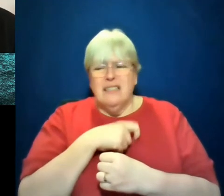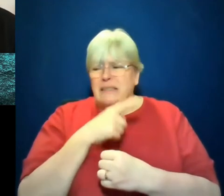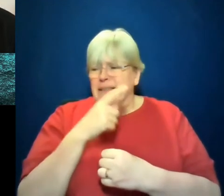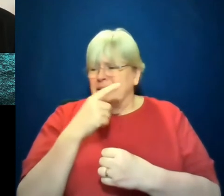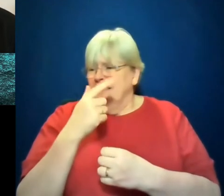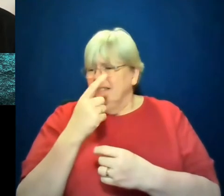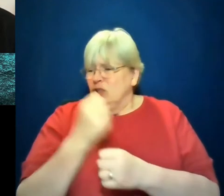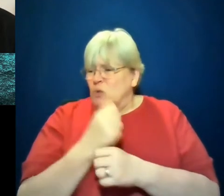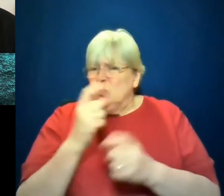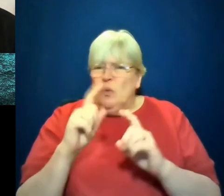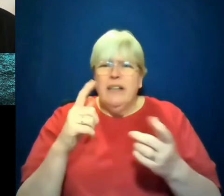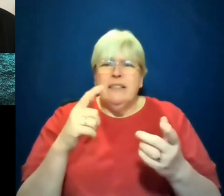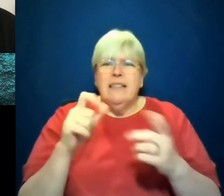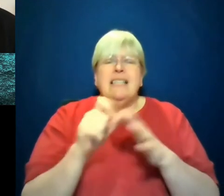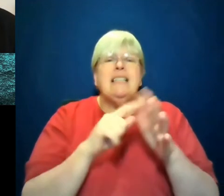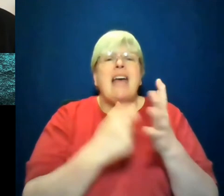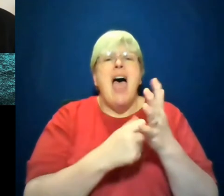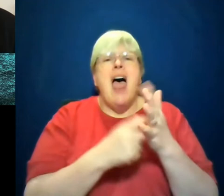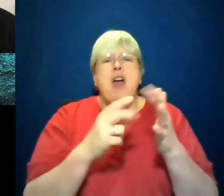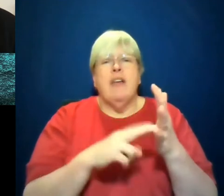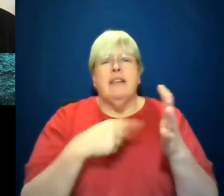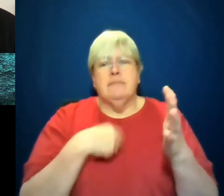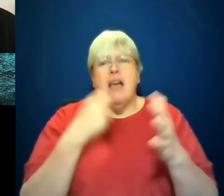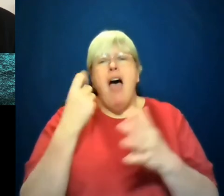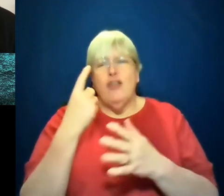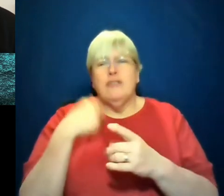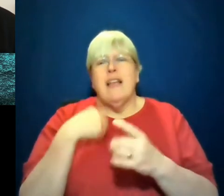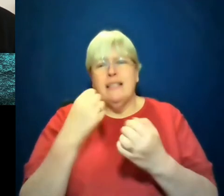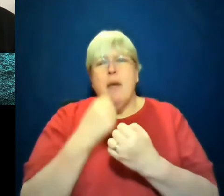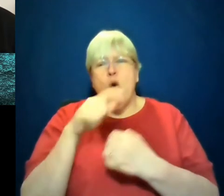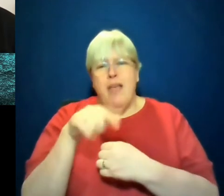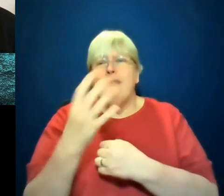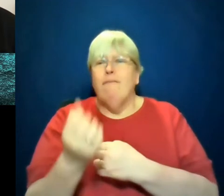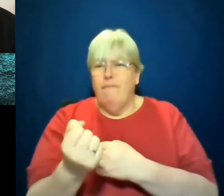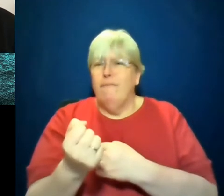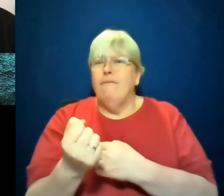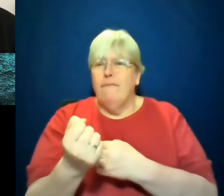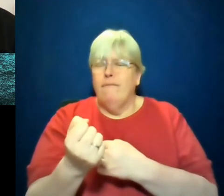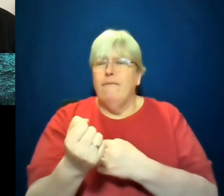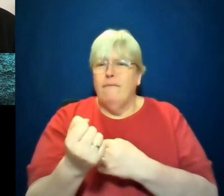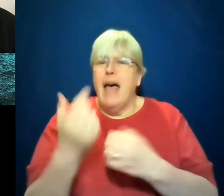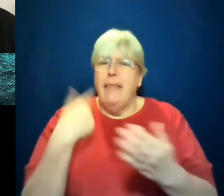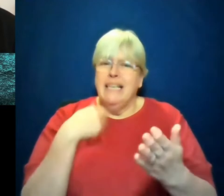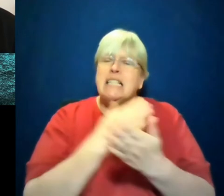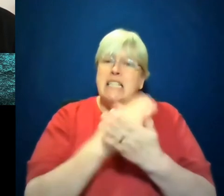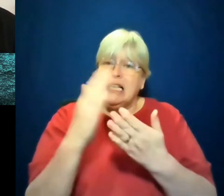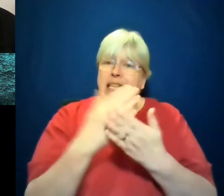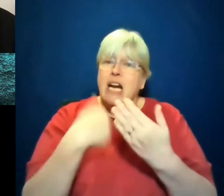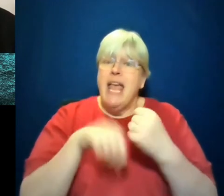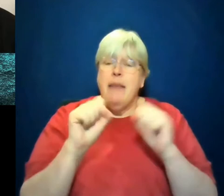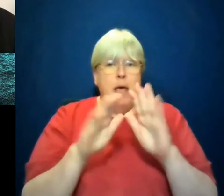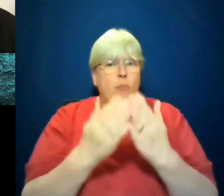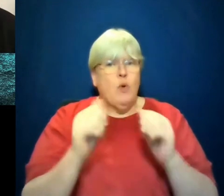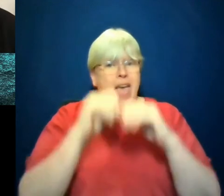think Darren already understands that he has too much power as a cop. I think it's very clear in heaven, my home, that he knows